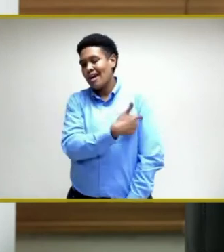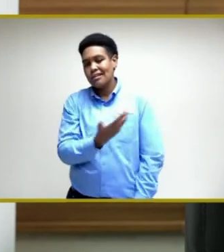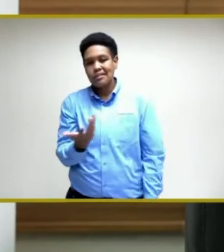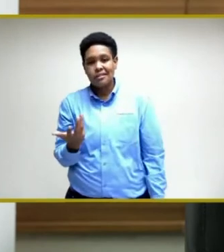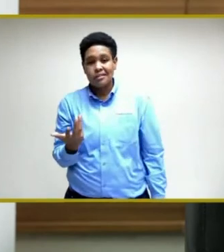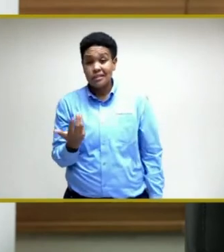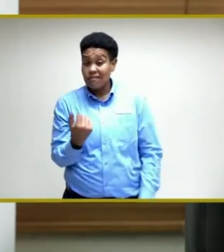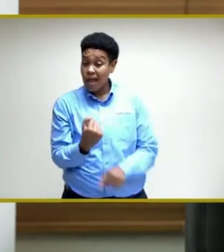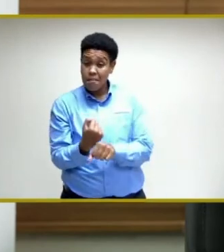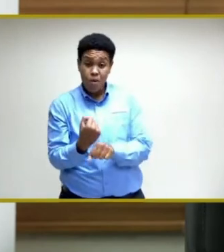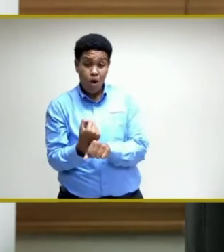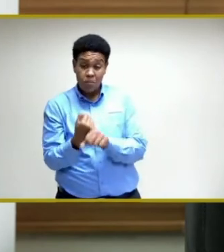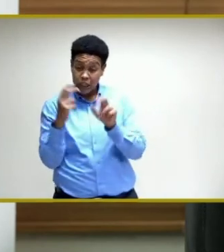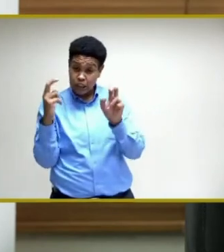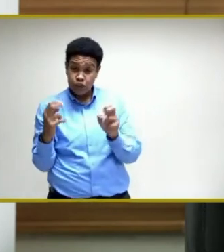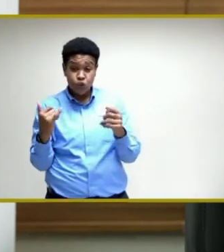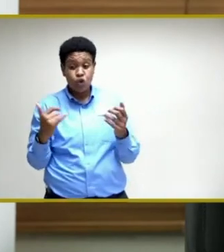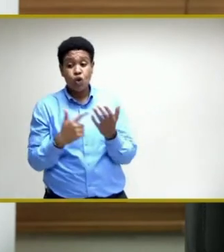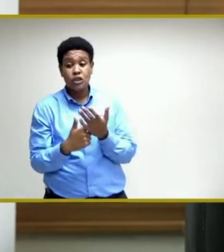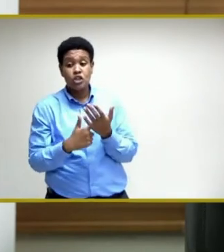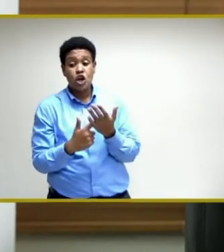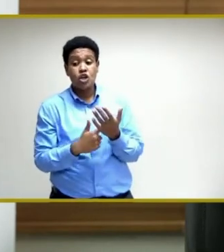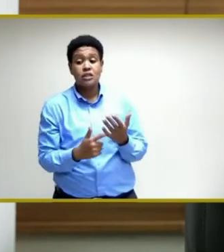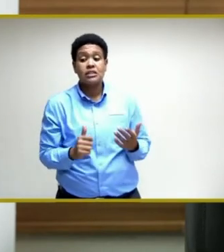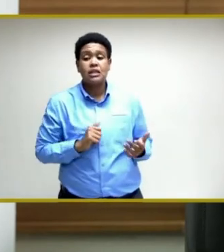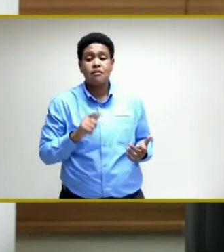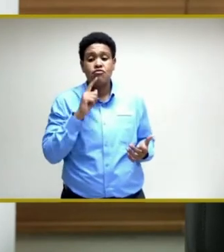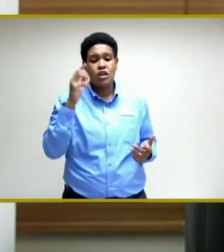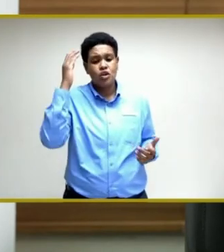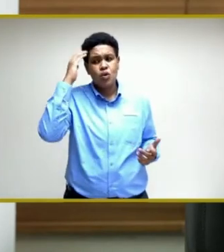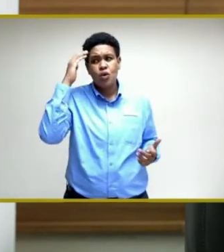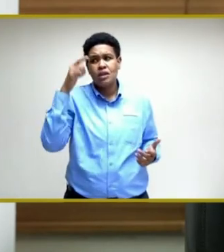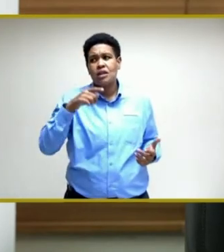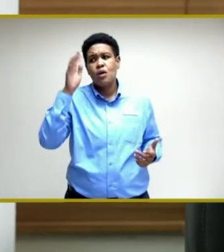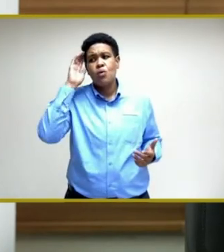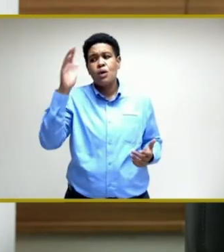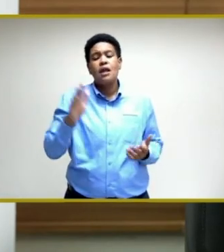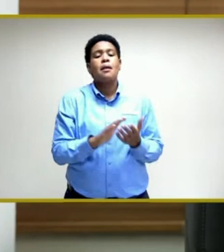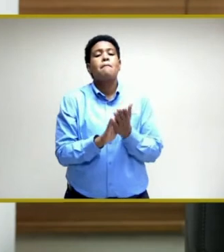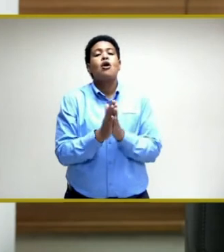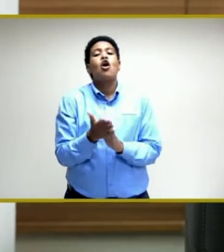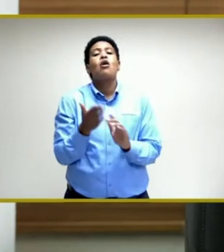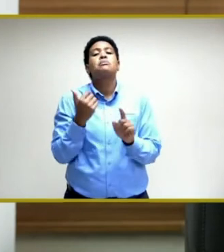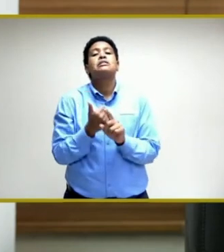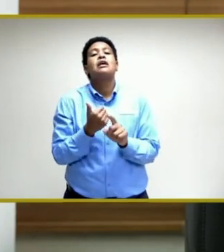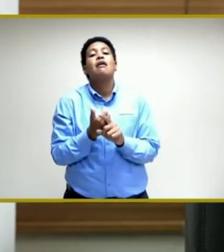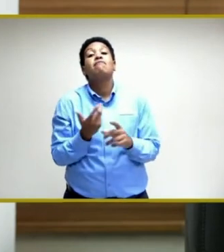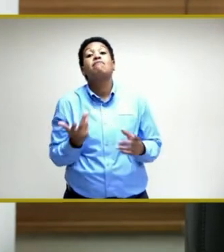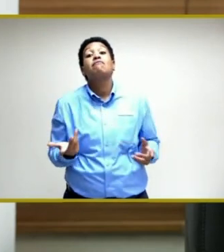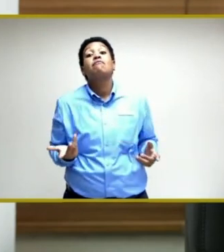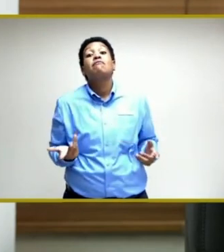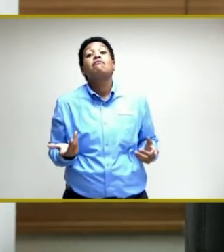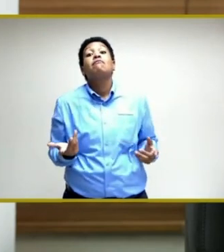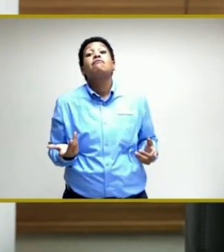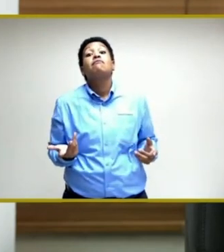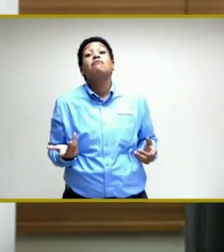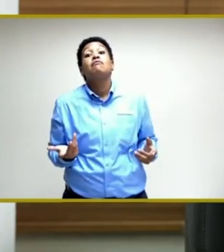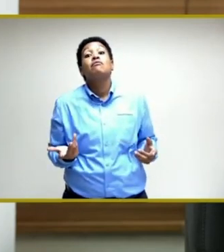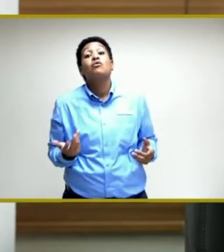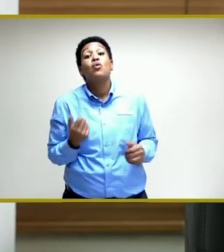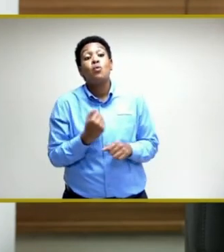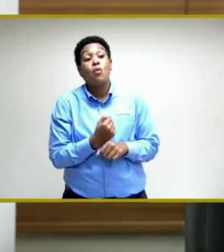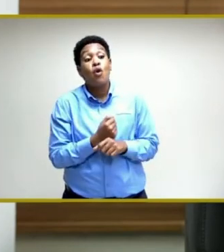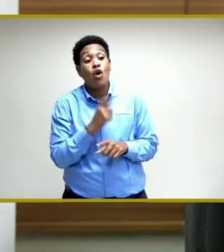even employment issues are being discussed, and I know this will become further for worker